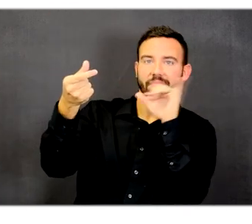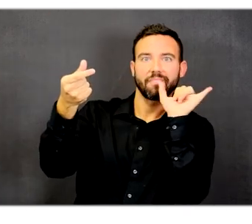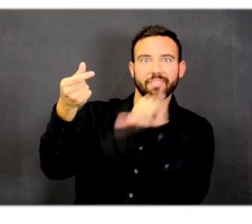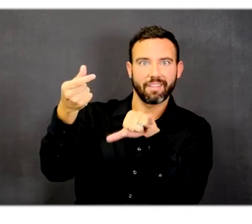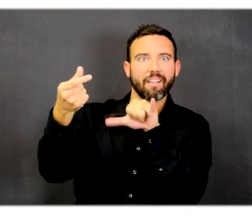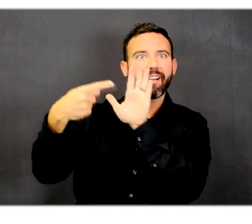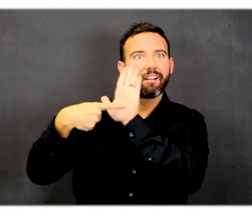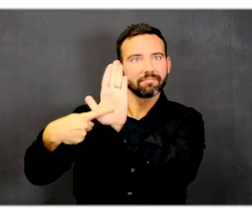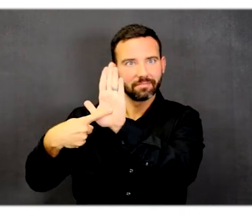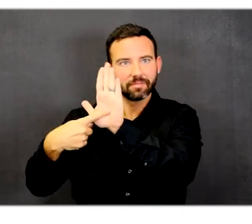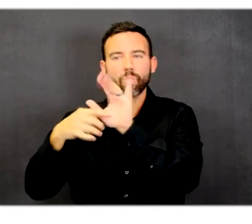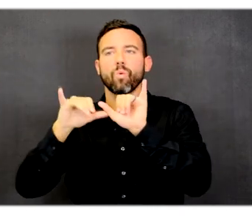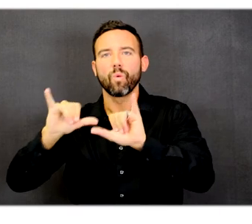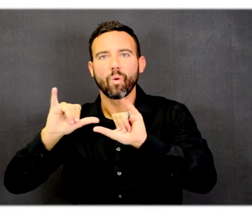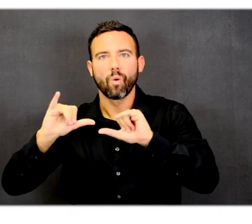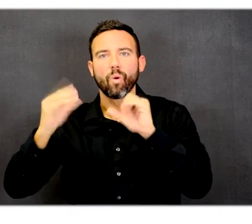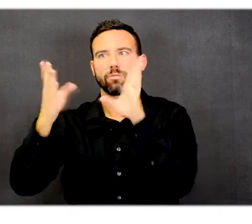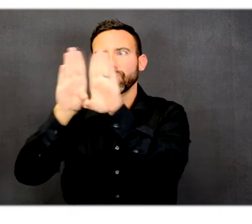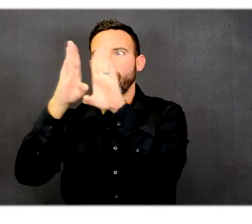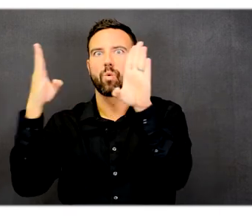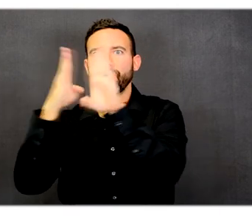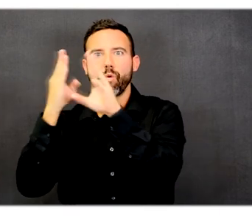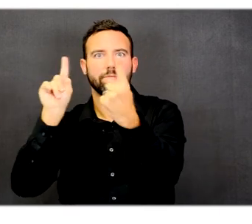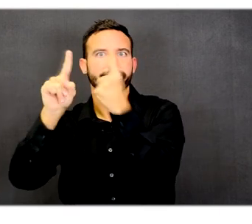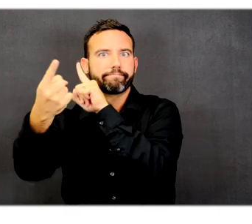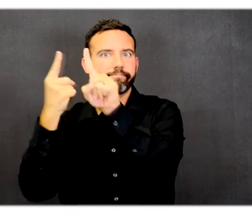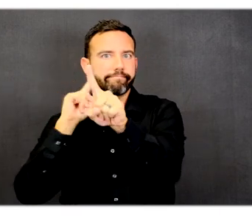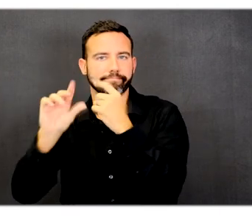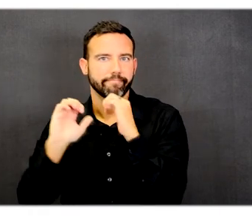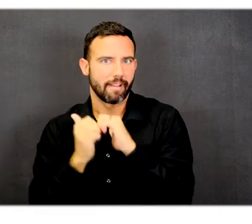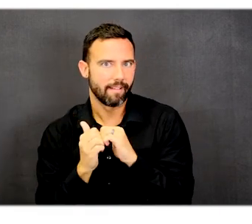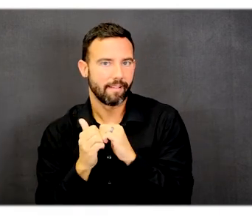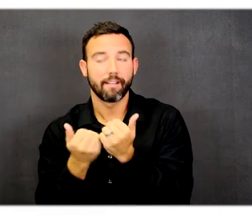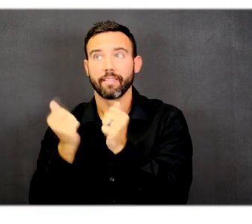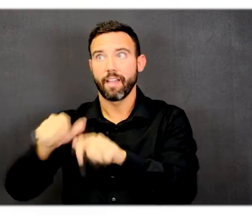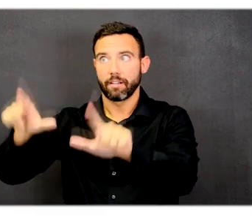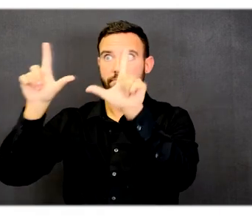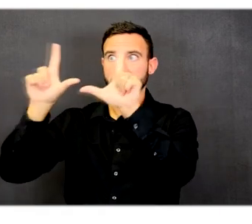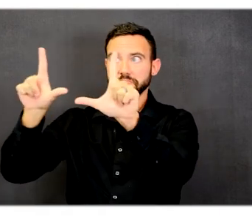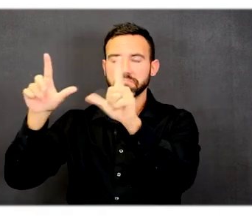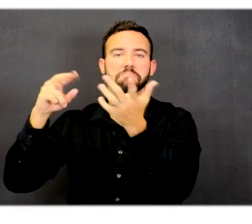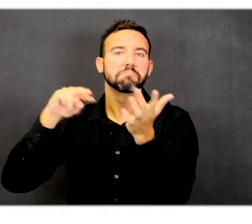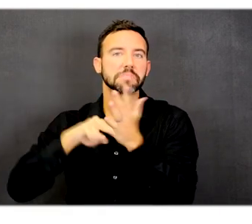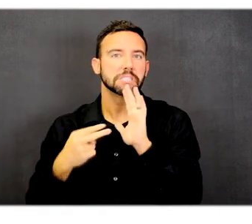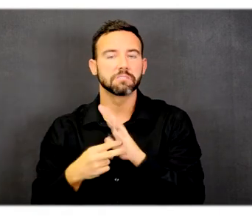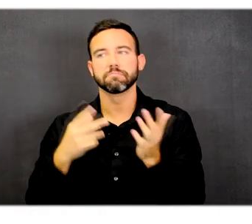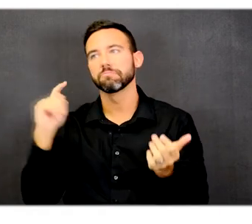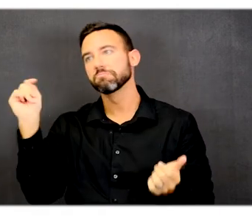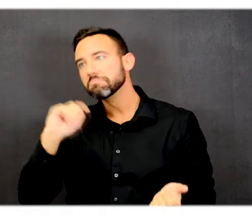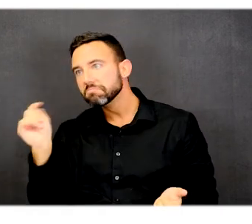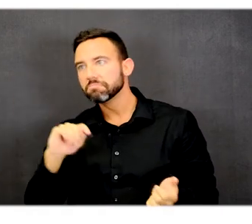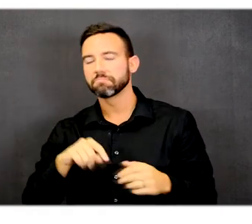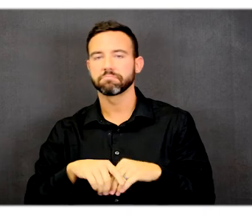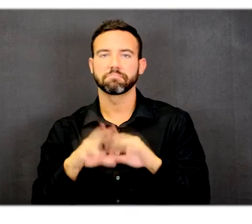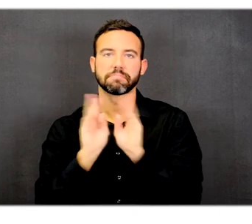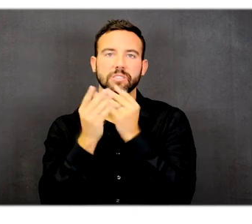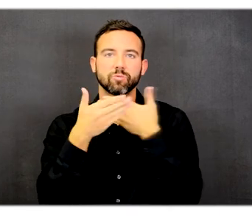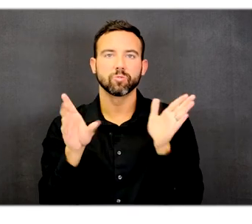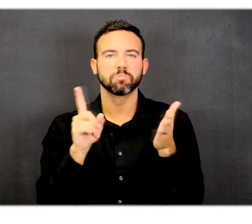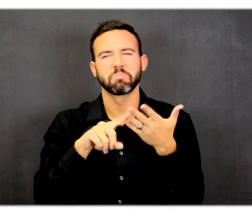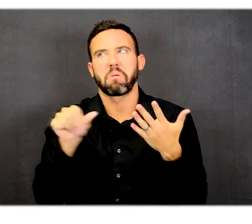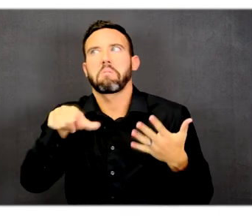navigate through a corridor area. This signage can be for a restroom, meeting room, or some other item.